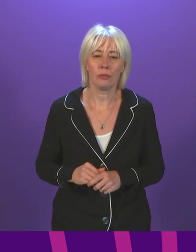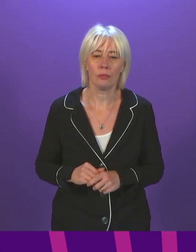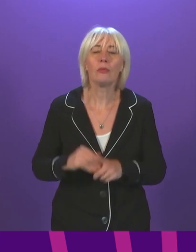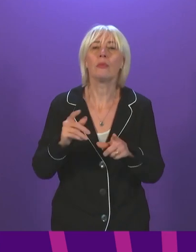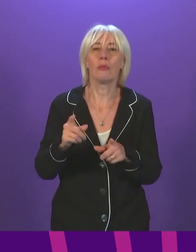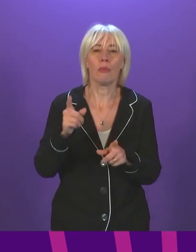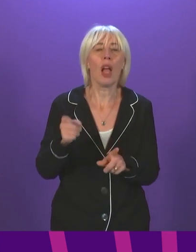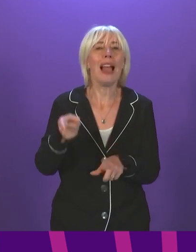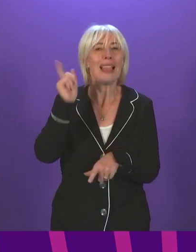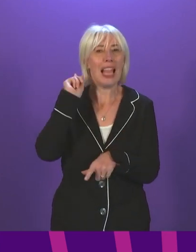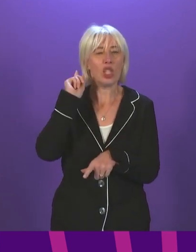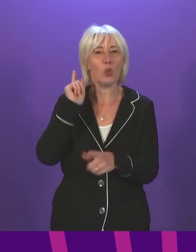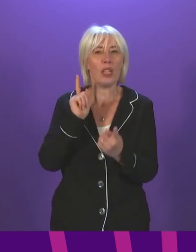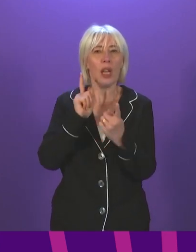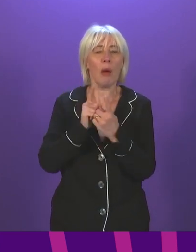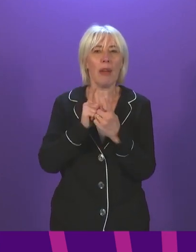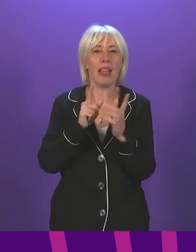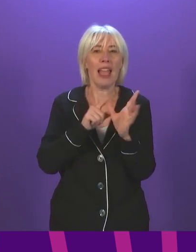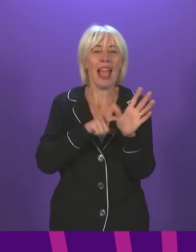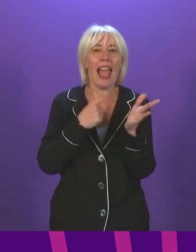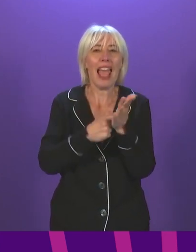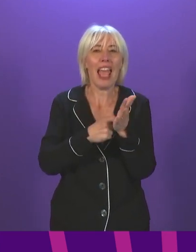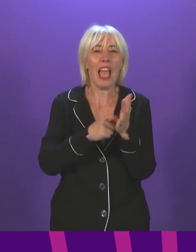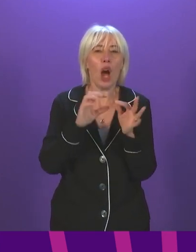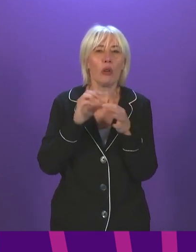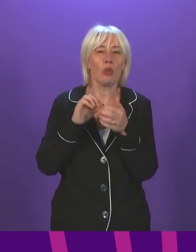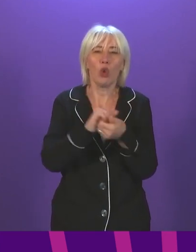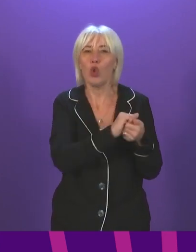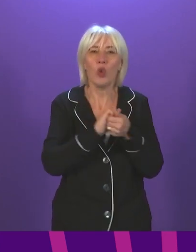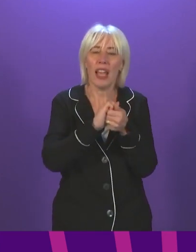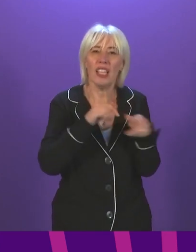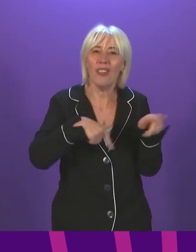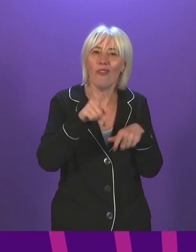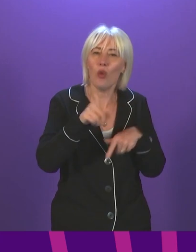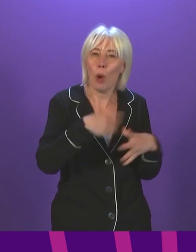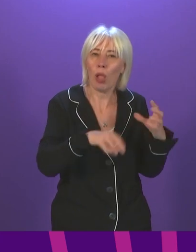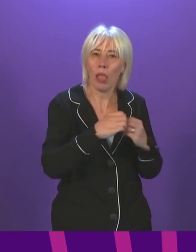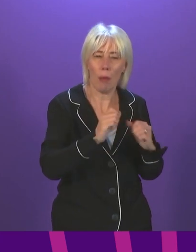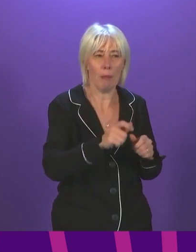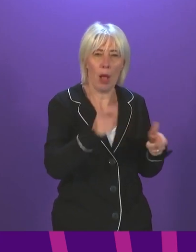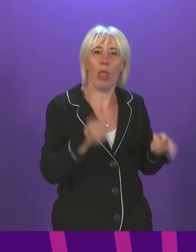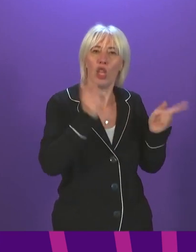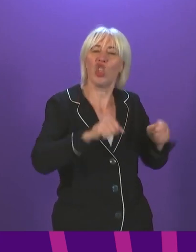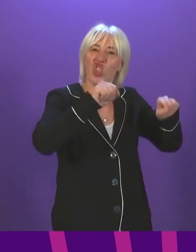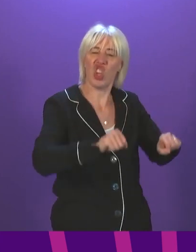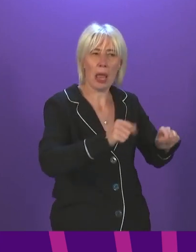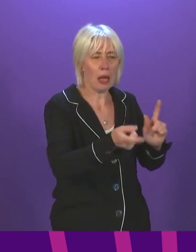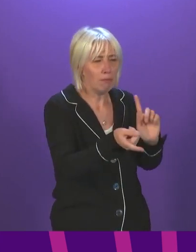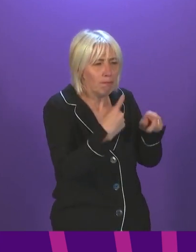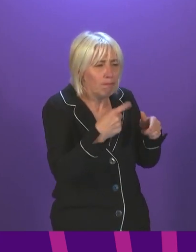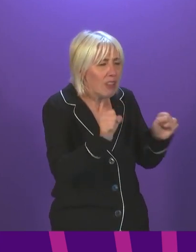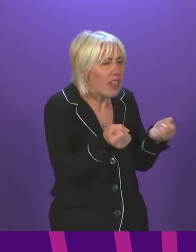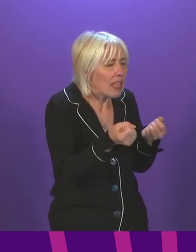Last week I met with Air United Football Club Chair and Directors to listen to their concerns regarding vaccine